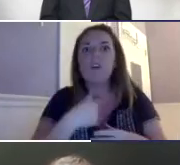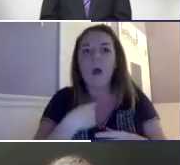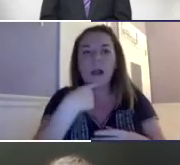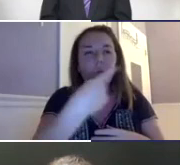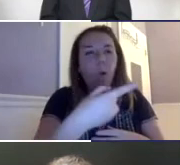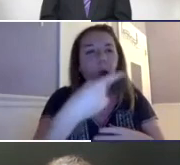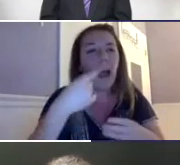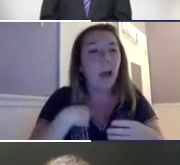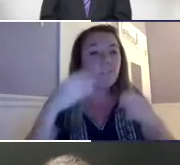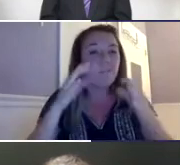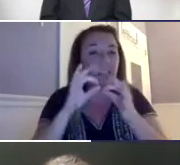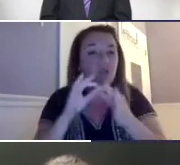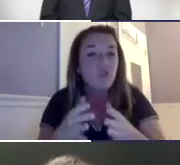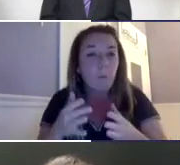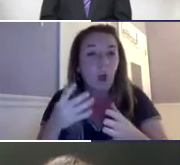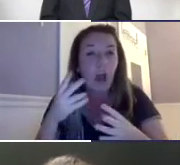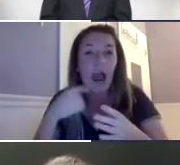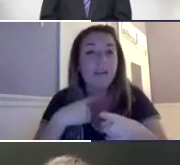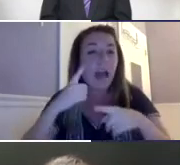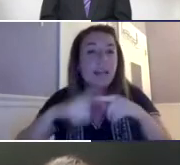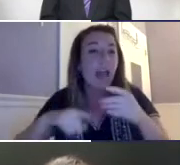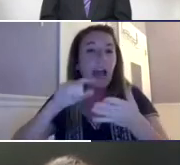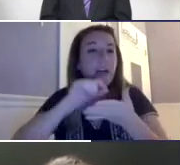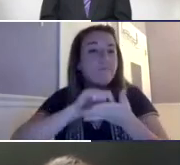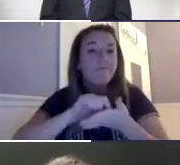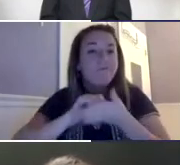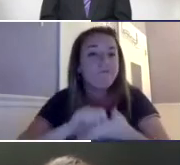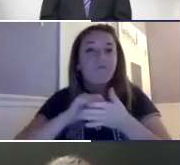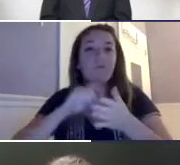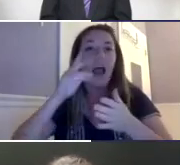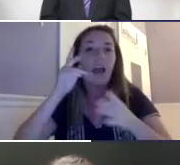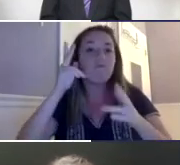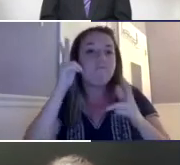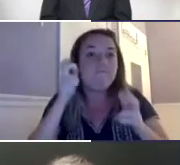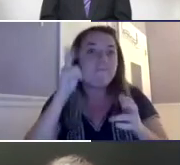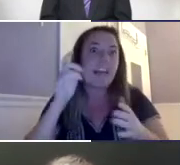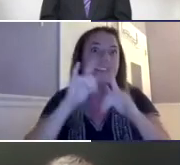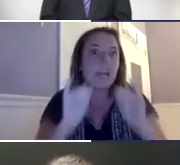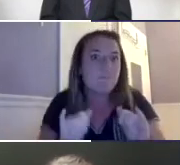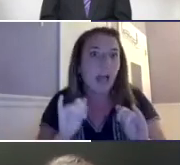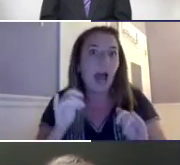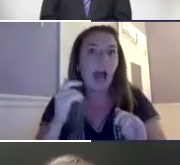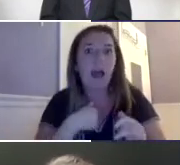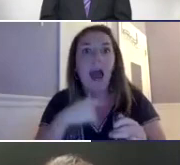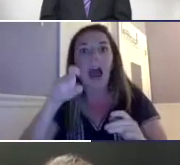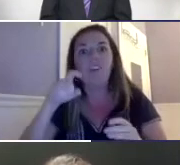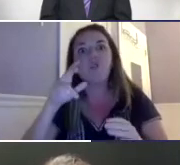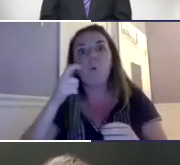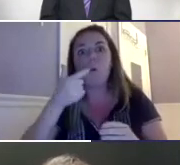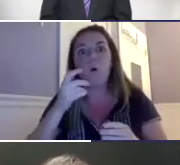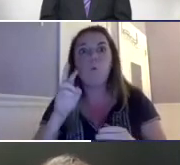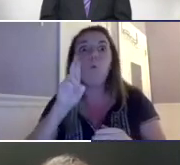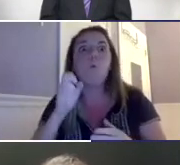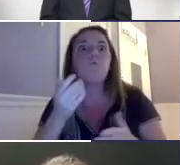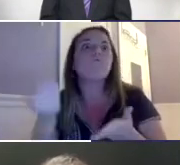student in the class. So I told her that I have interpreters present and I can't note take and watch interpreters at the same time.